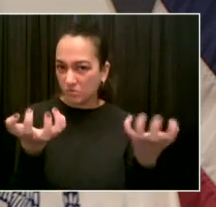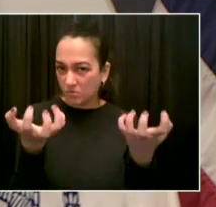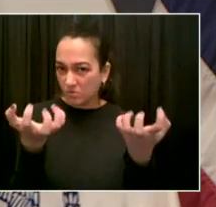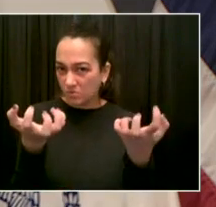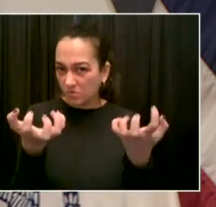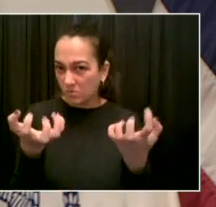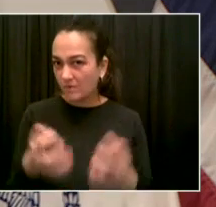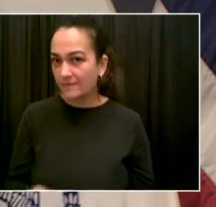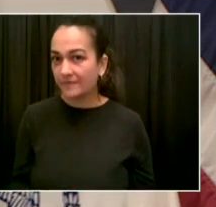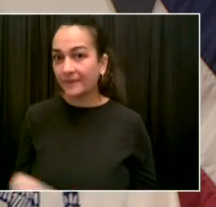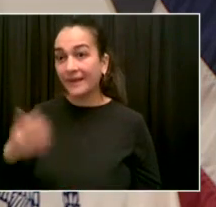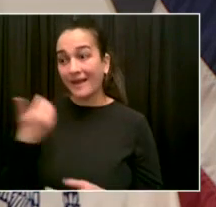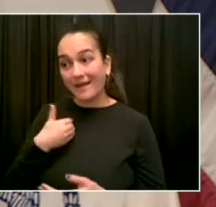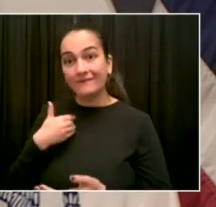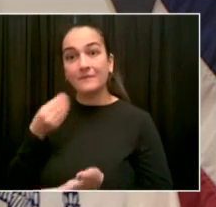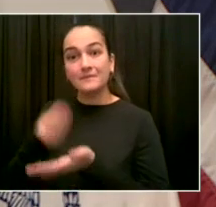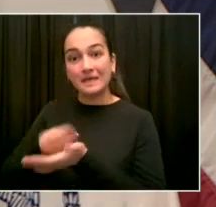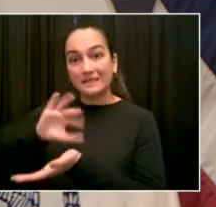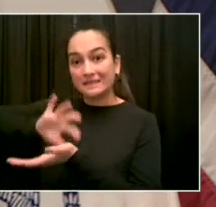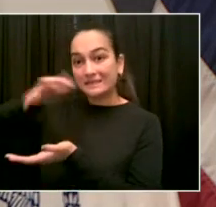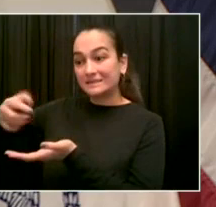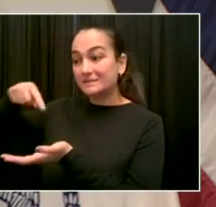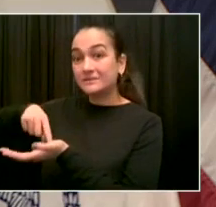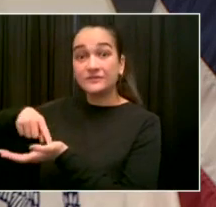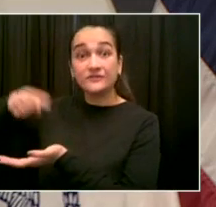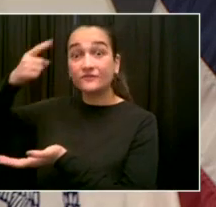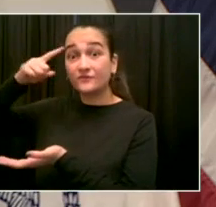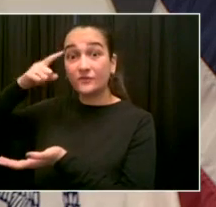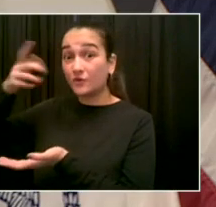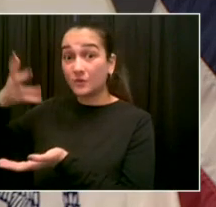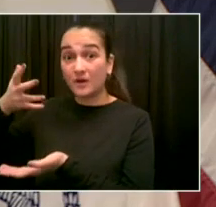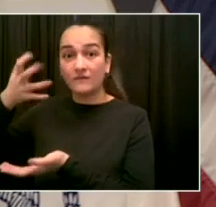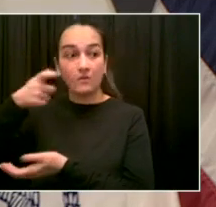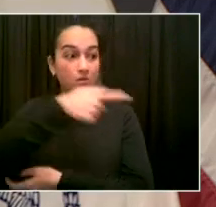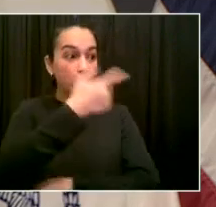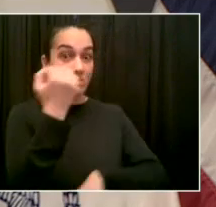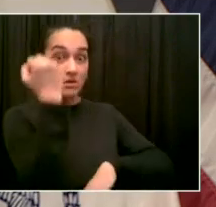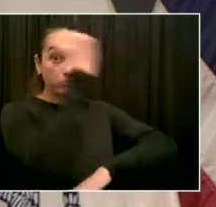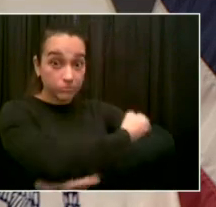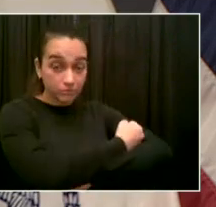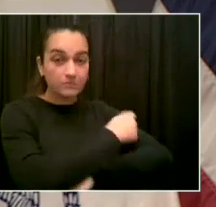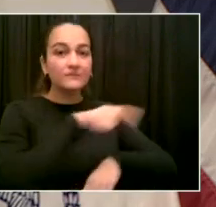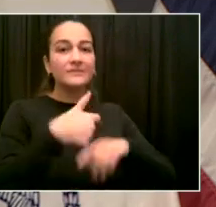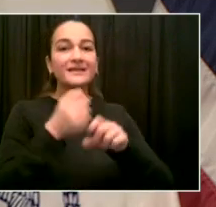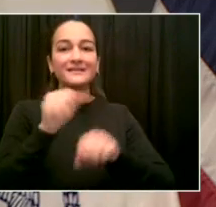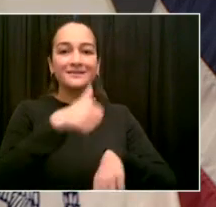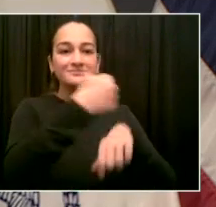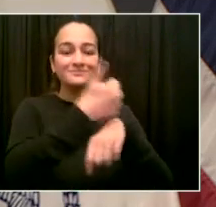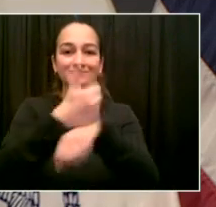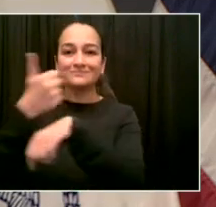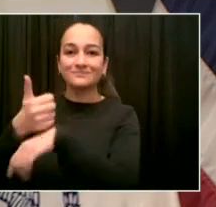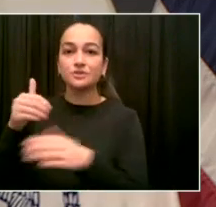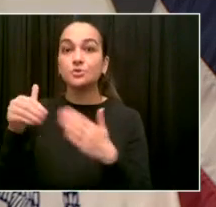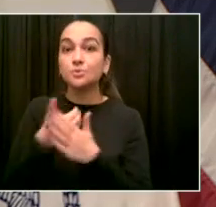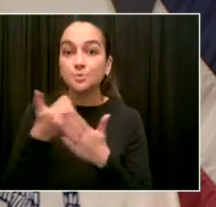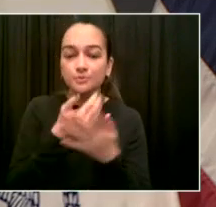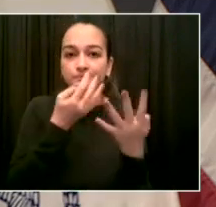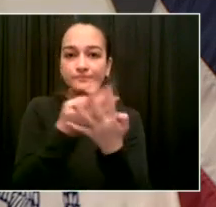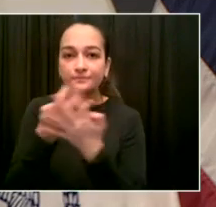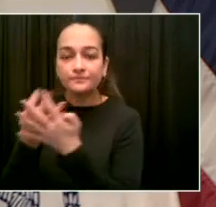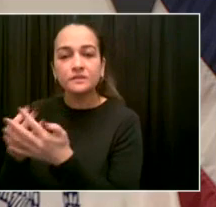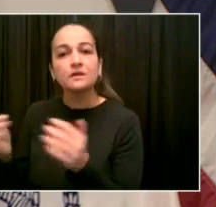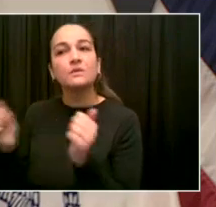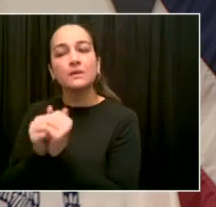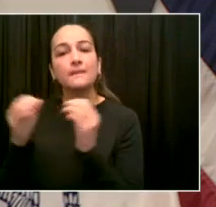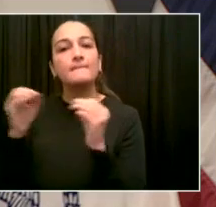But what is good is the state has been working with us to make sure that we could get as many folks out of Rikers as